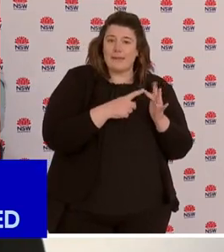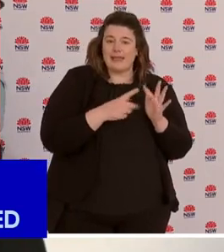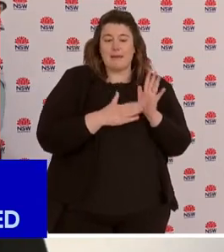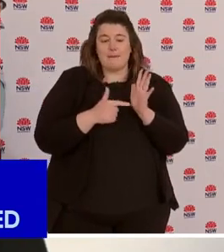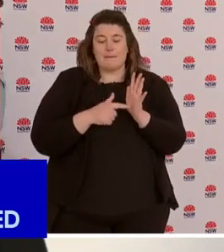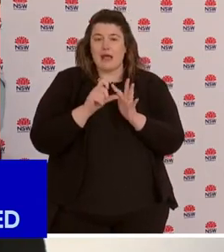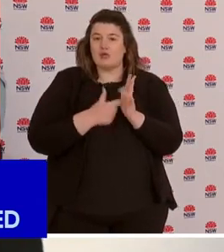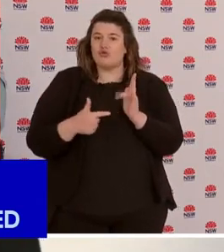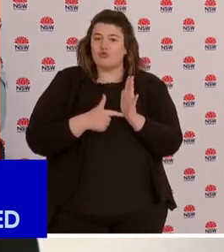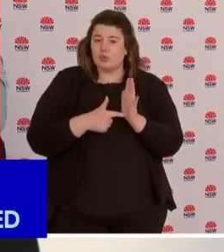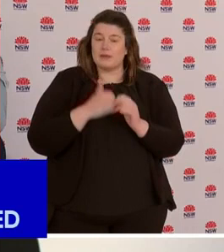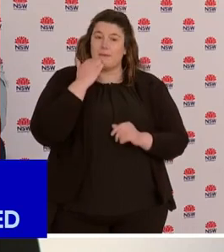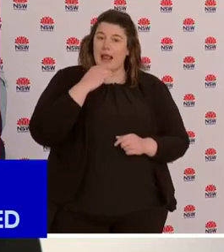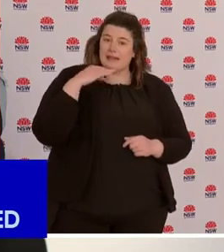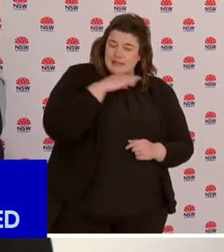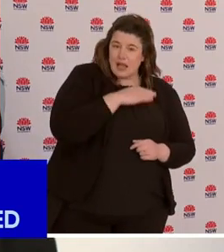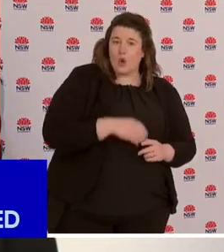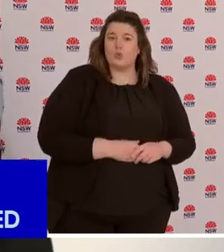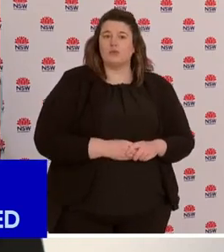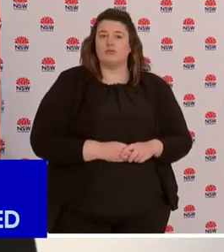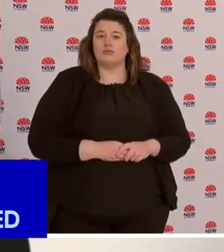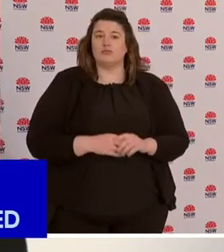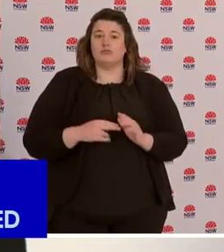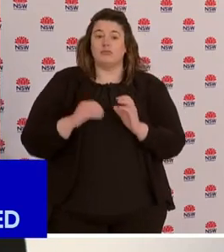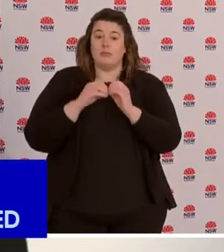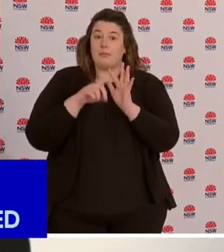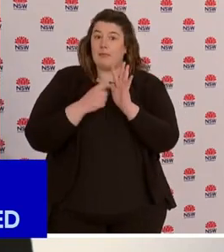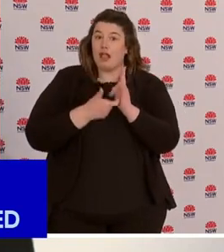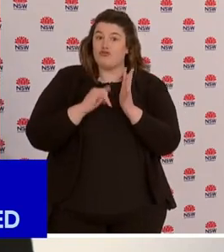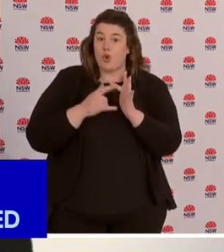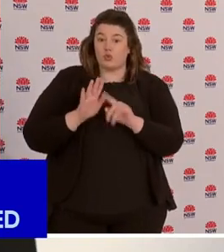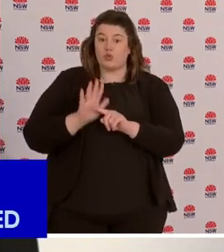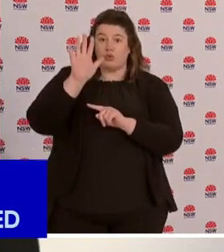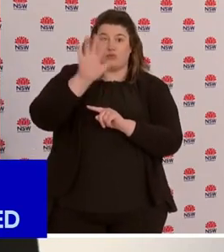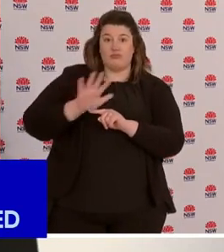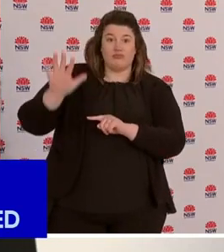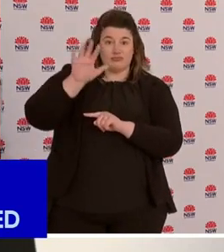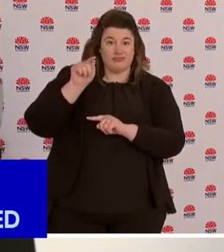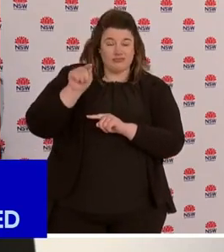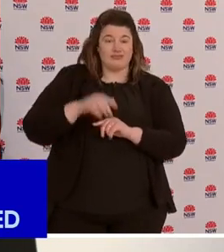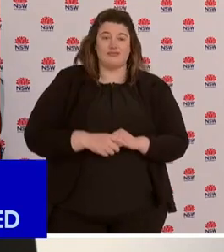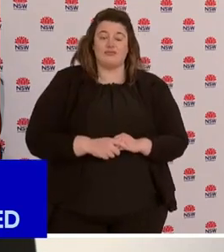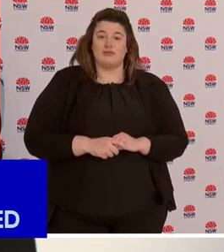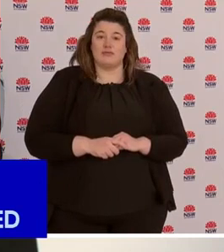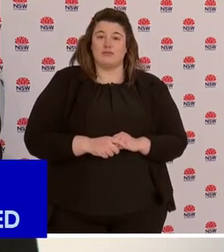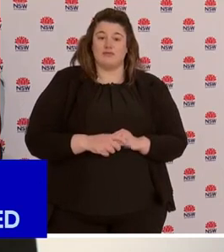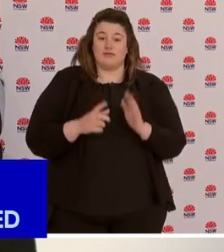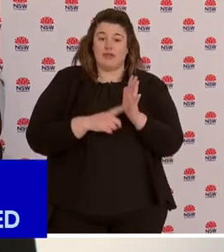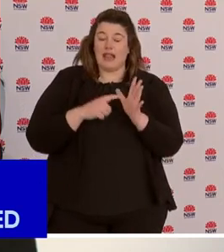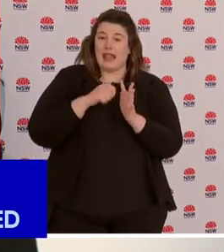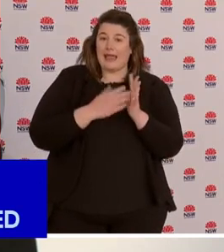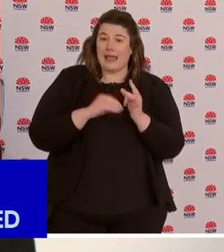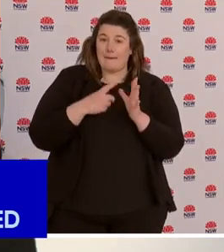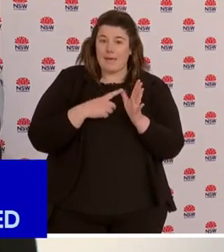Blacktown. In northern Sydney, Bellrose where we've had transmission. In the inner west, Lakemba, Roselands, Punchbowl,